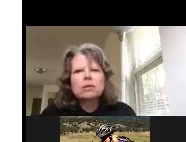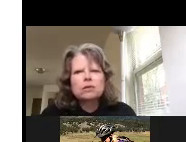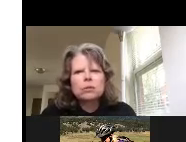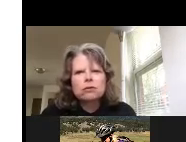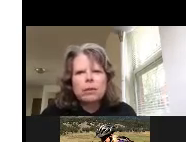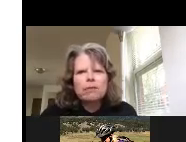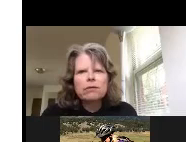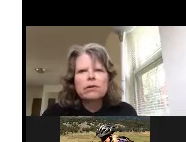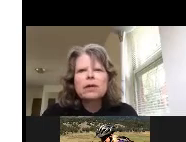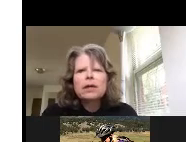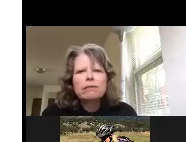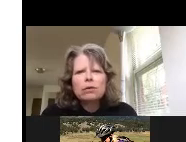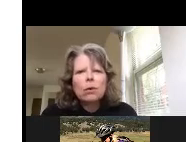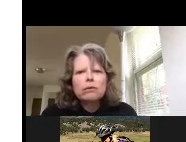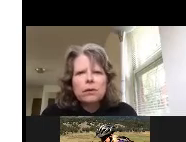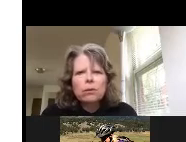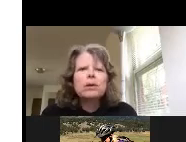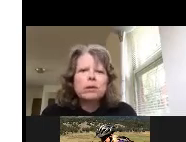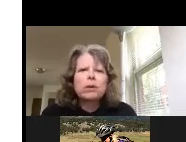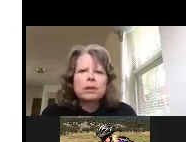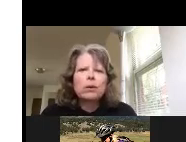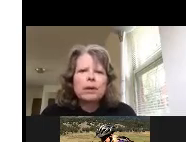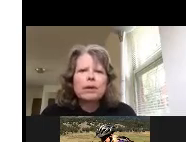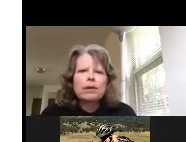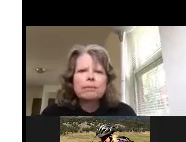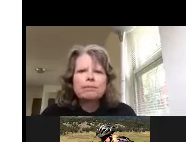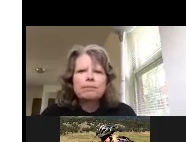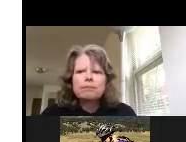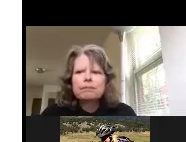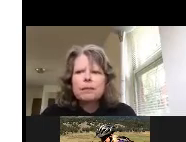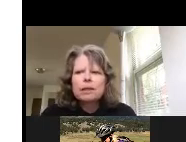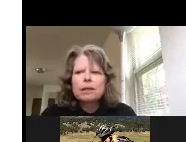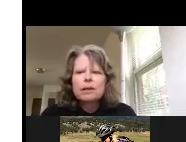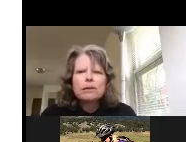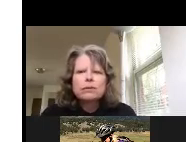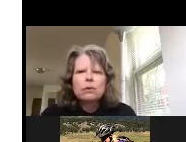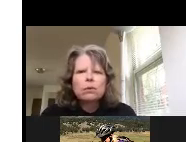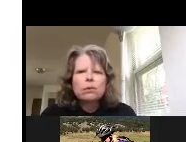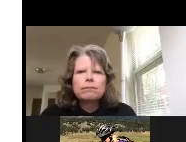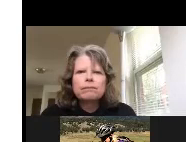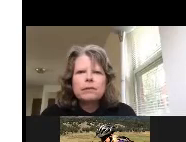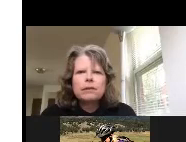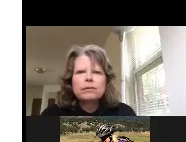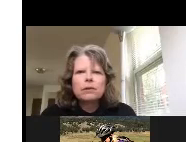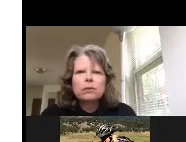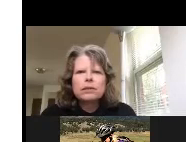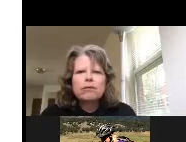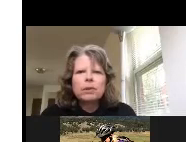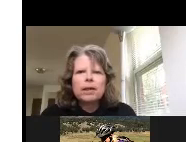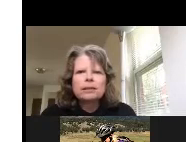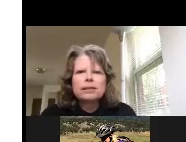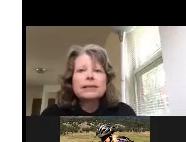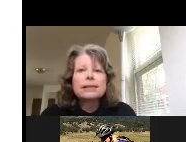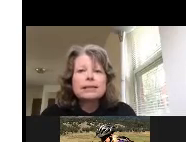the most consumers from ever if you know of another one we want to know about them um there's no there's no